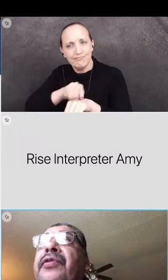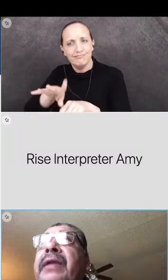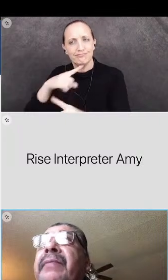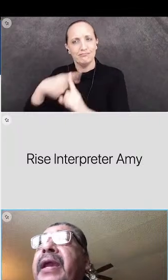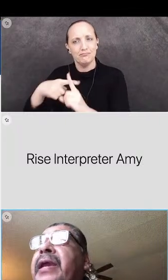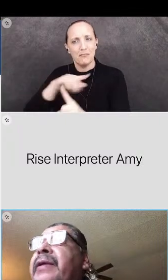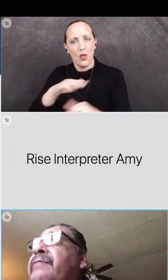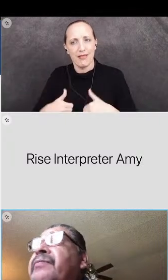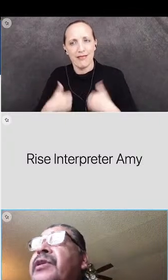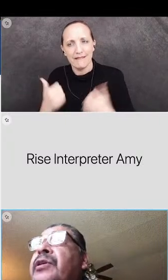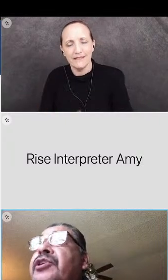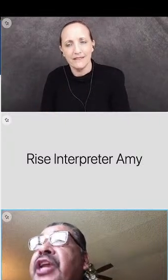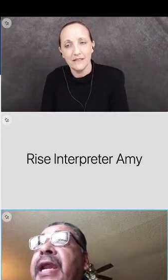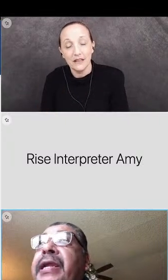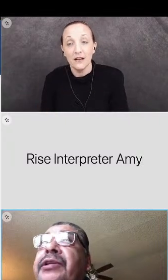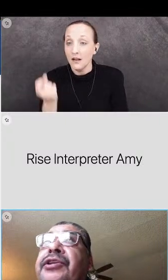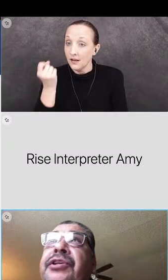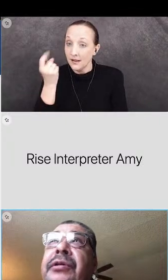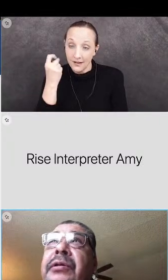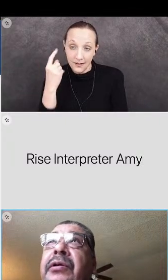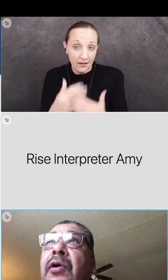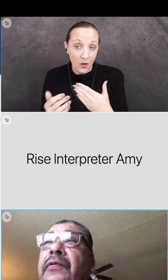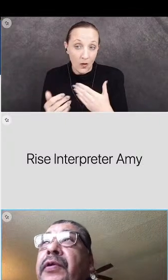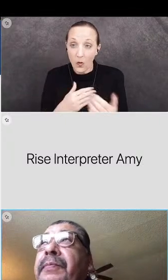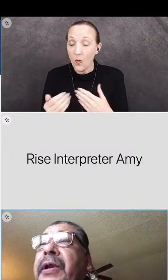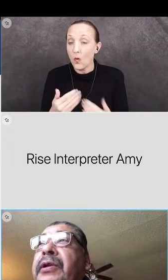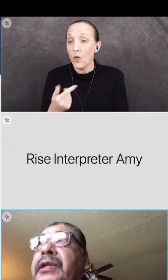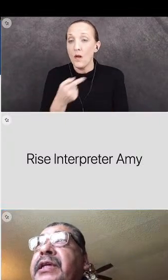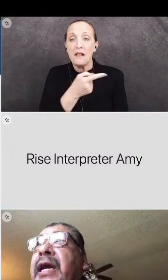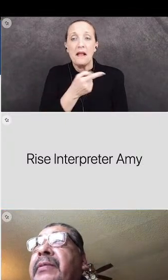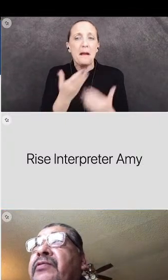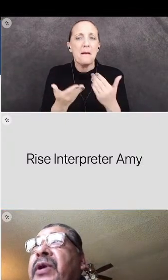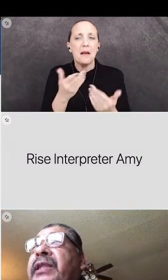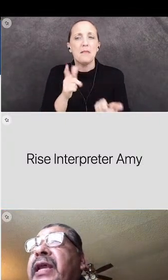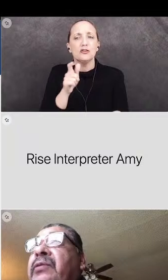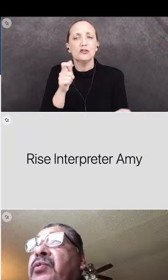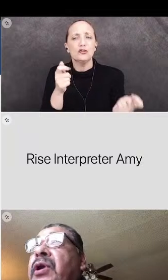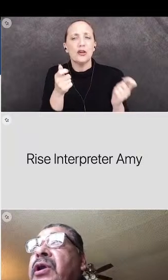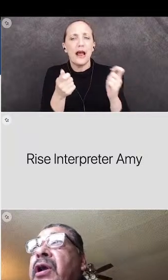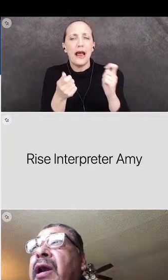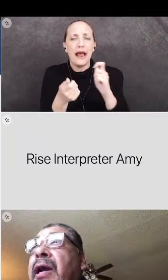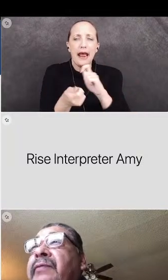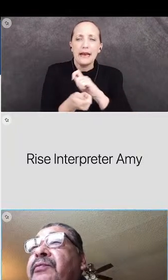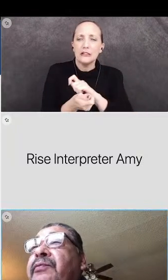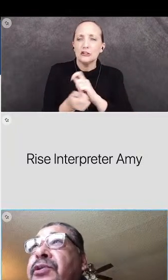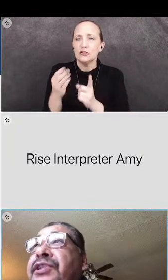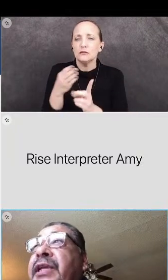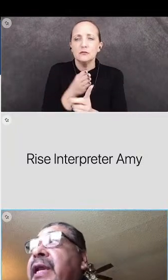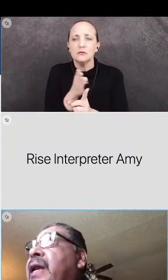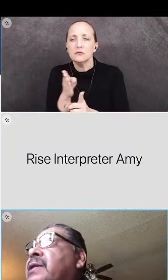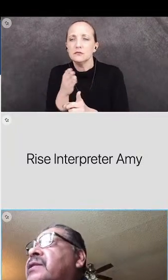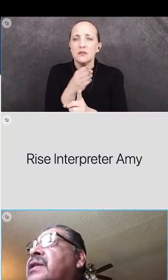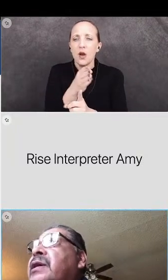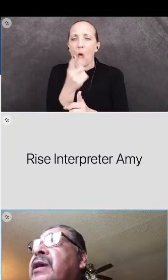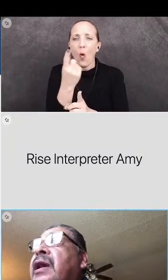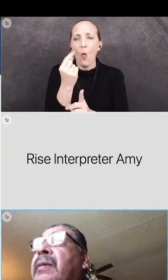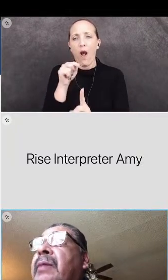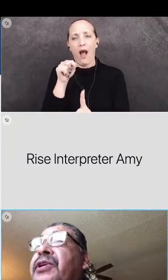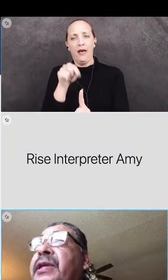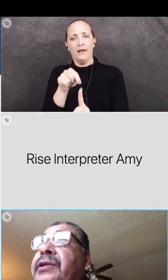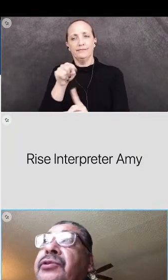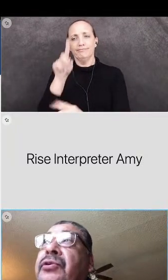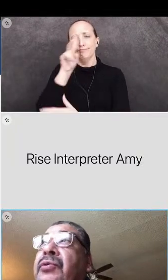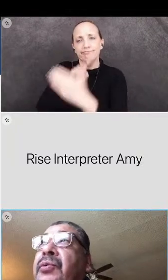Though they may change over a period of time of what they foresee as